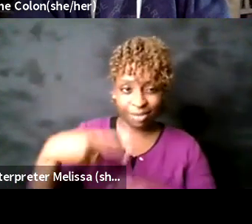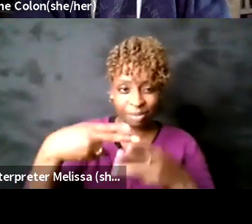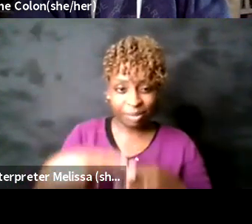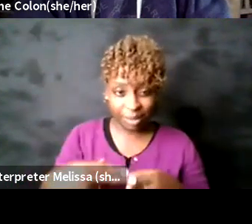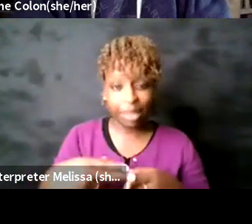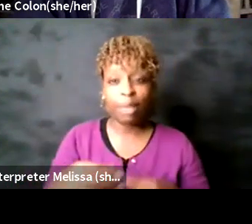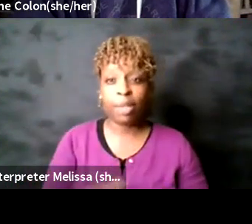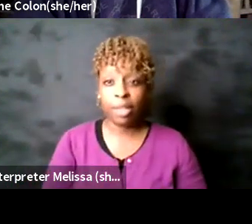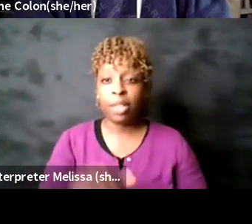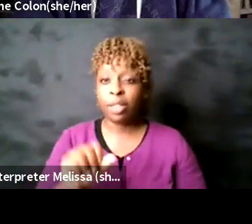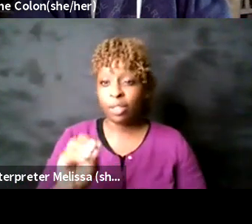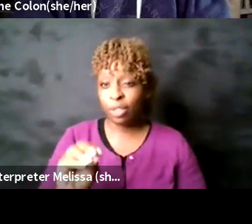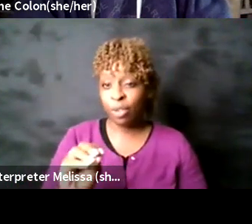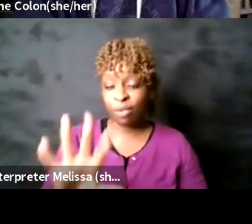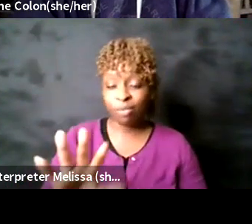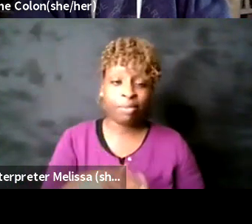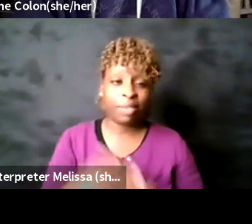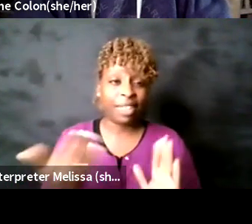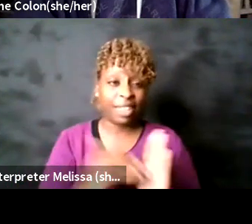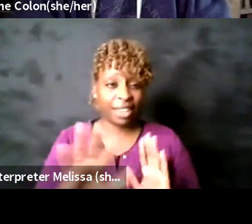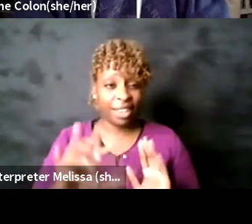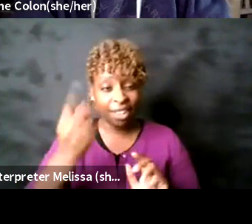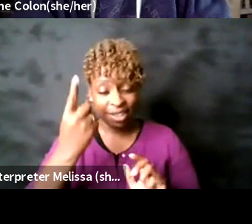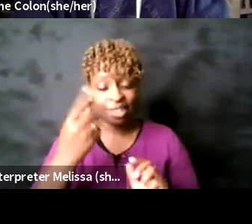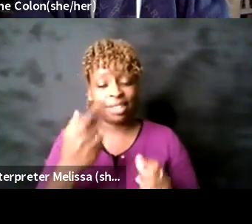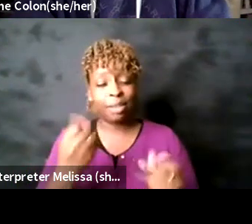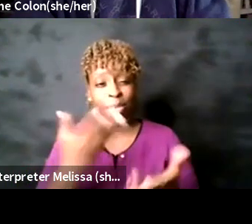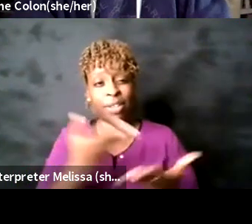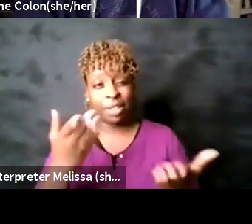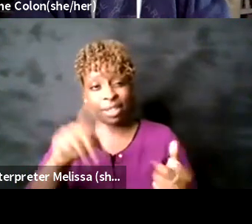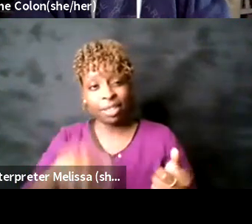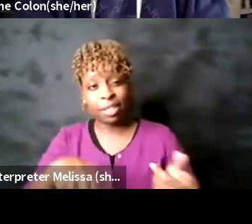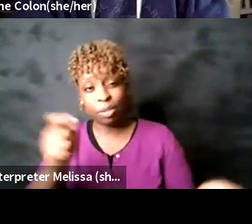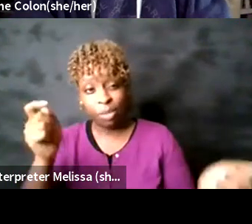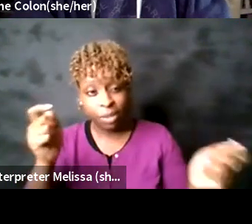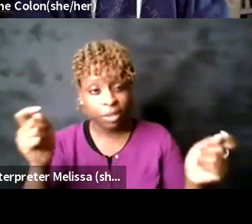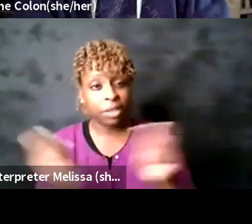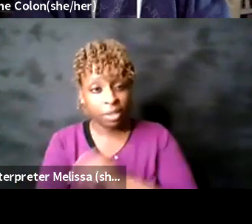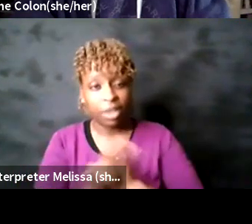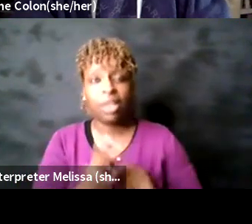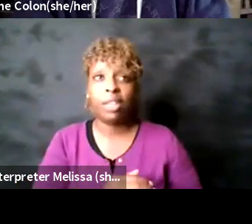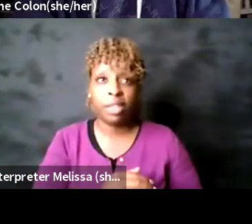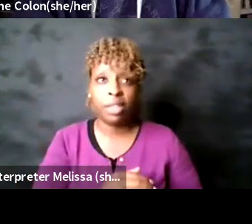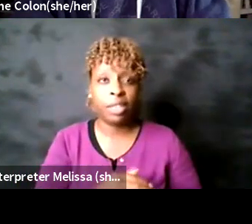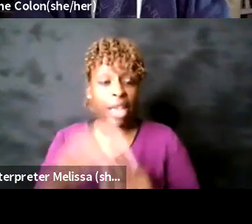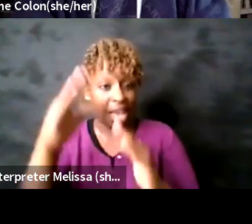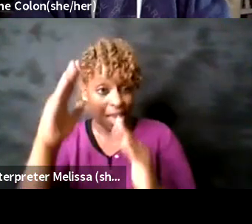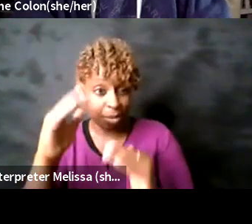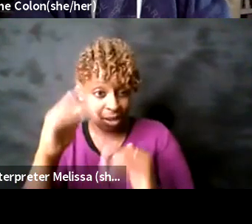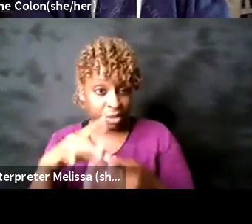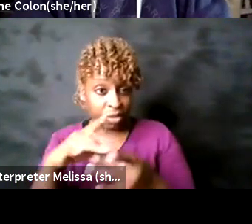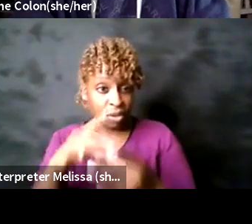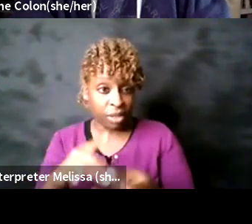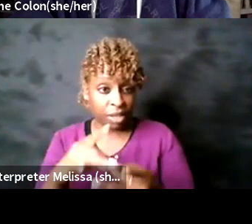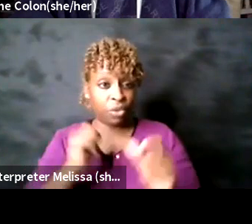think need to be changed about um what we view as the regular modes and expectations of theater um i am